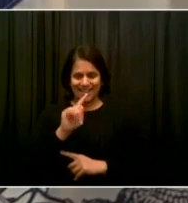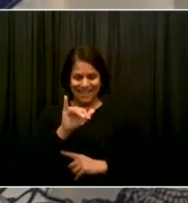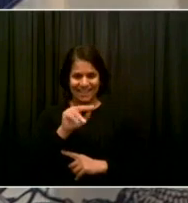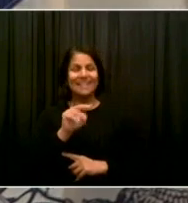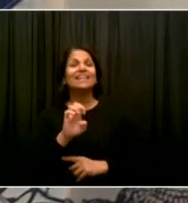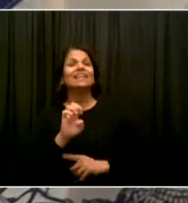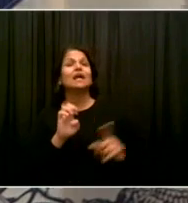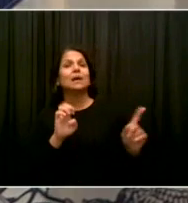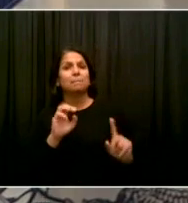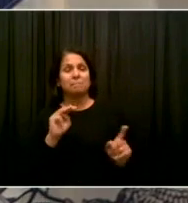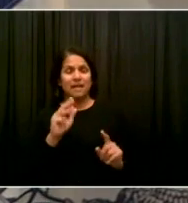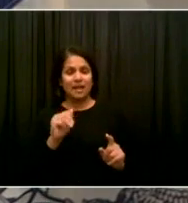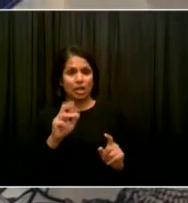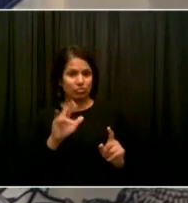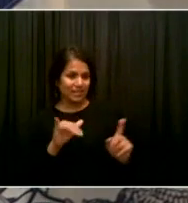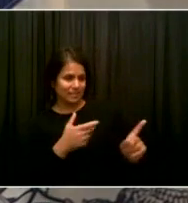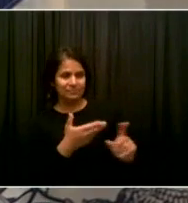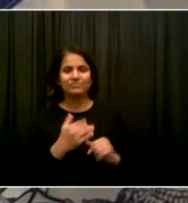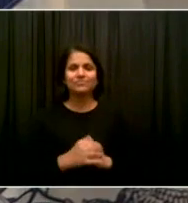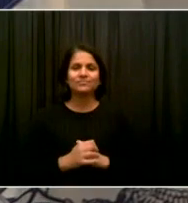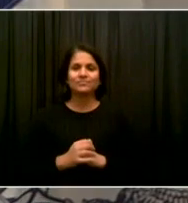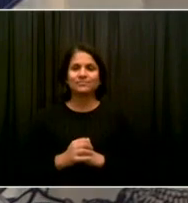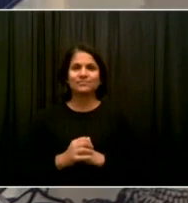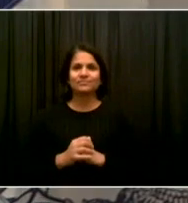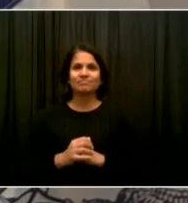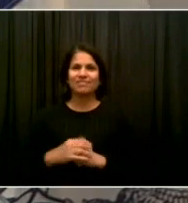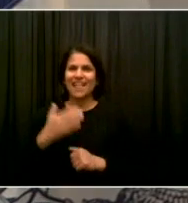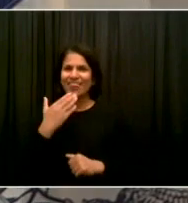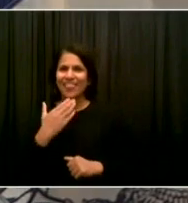Thank you, Bill. Can you hear me? We can.